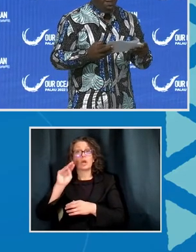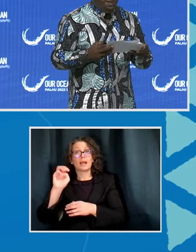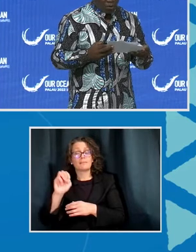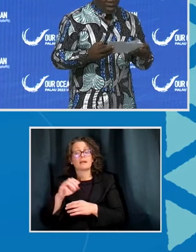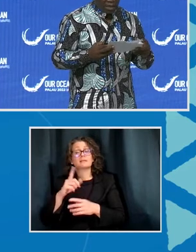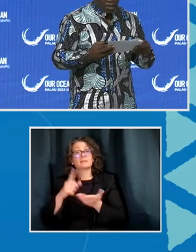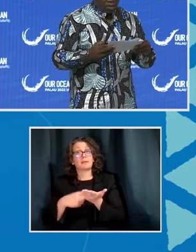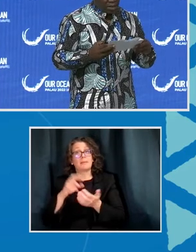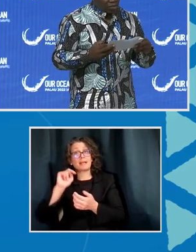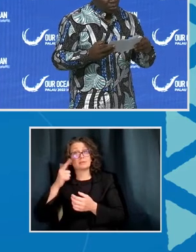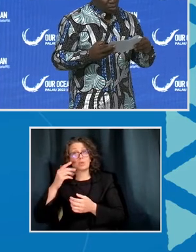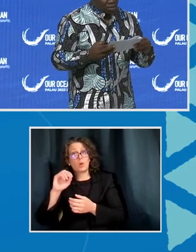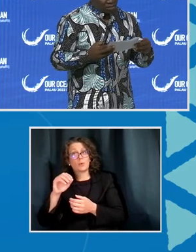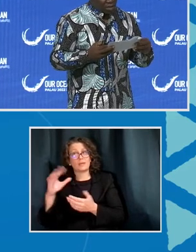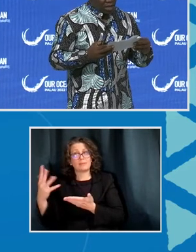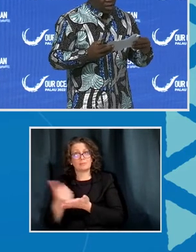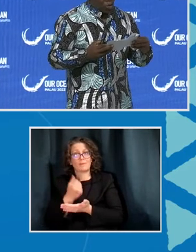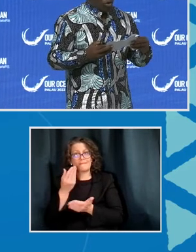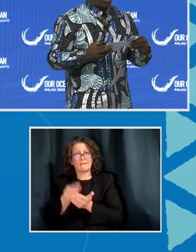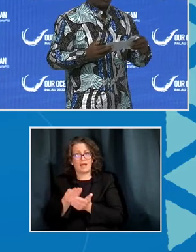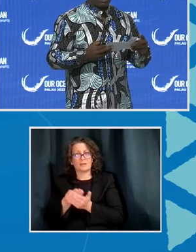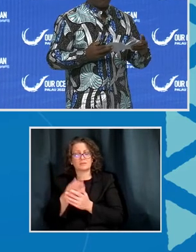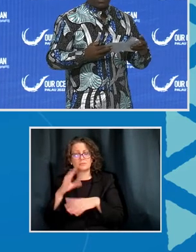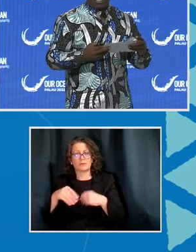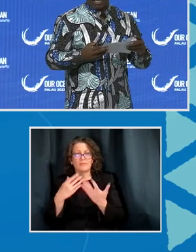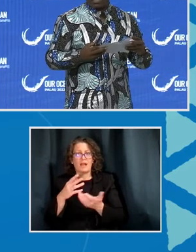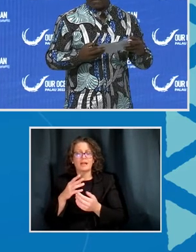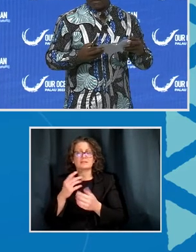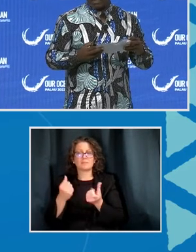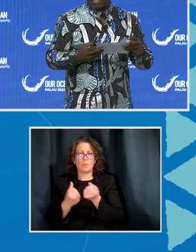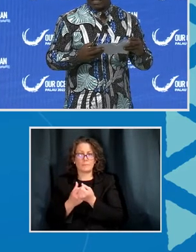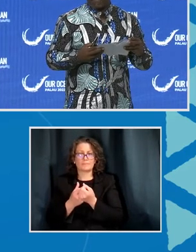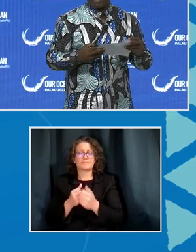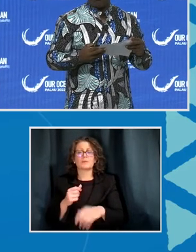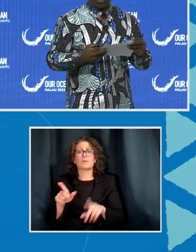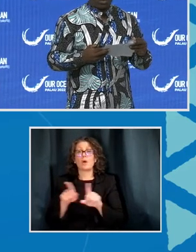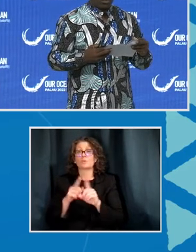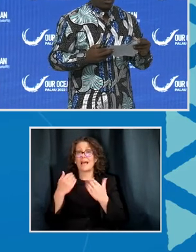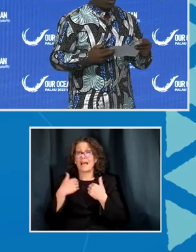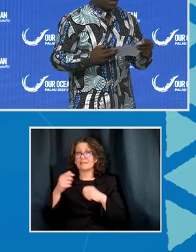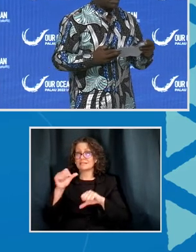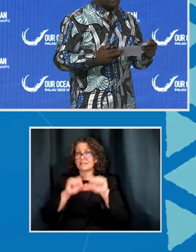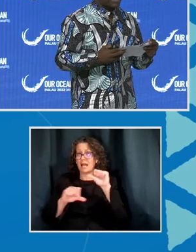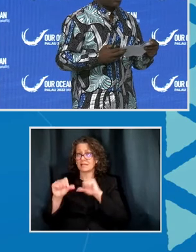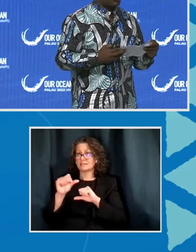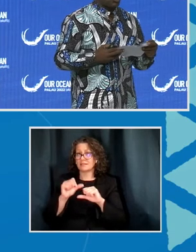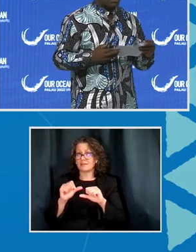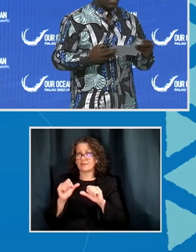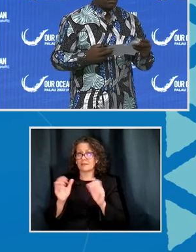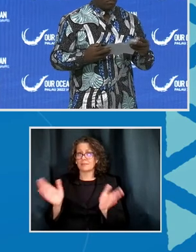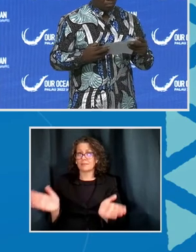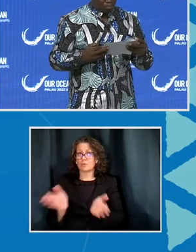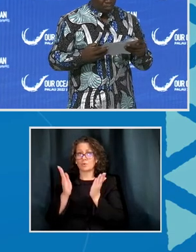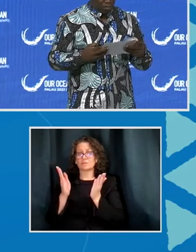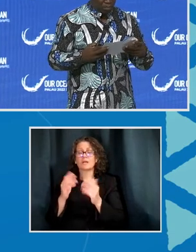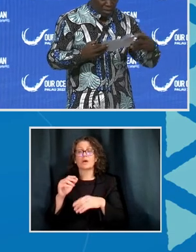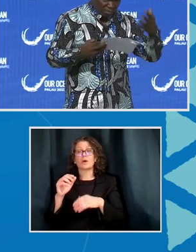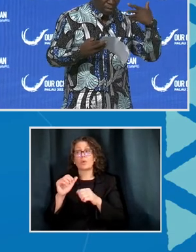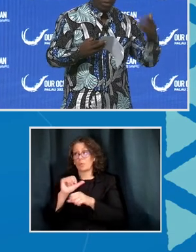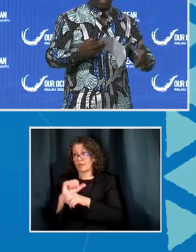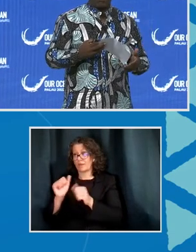to provide the logistics support. We also have the scientific boost. Working with NGOs can